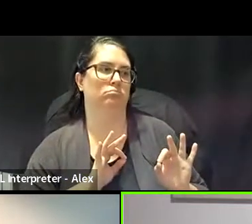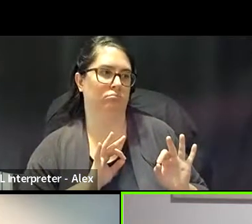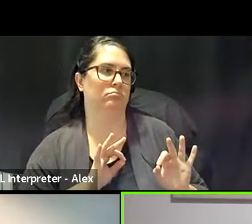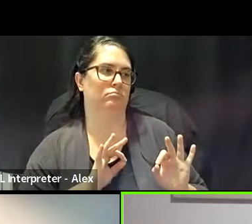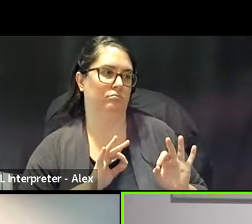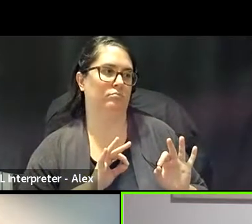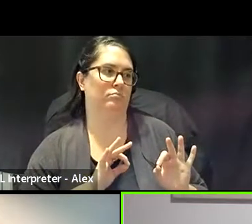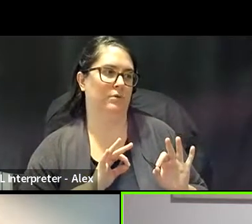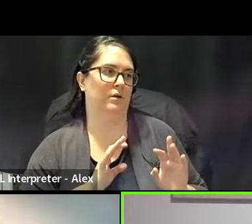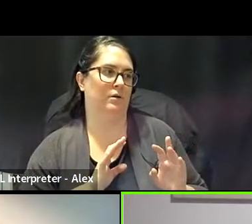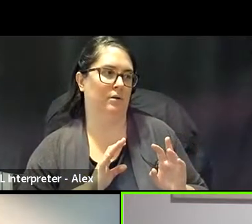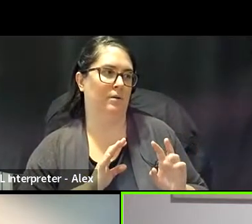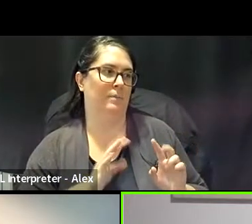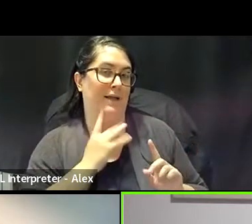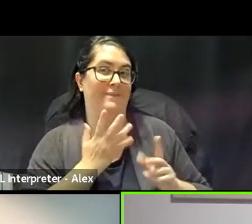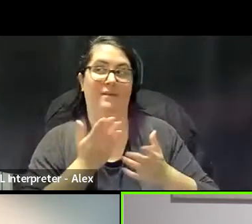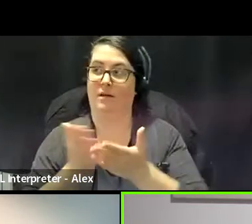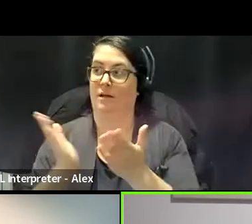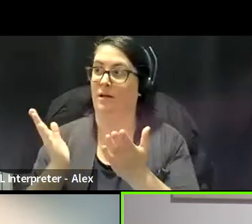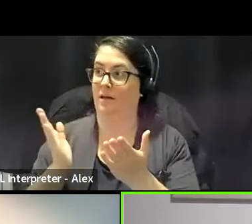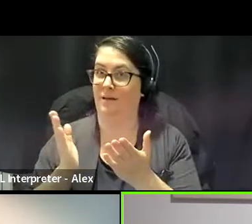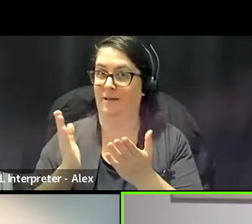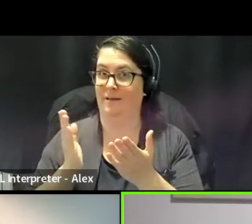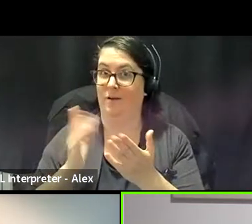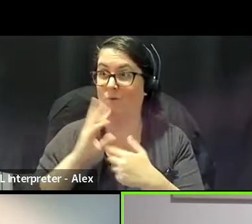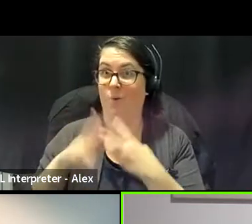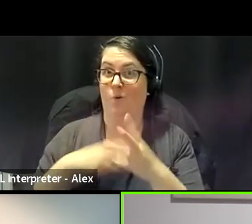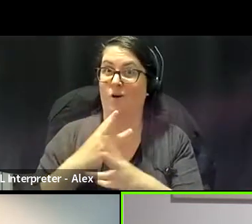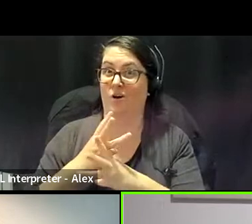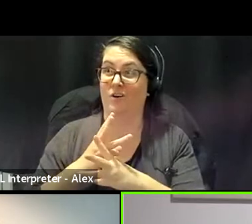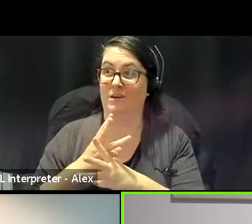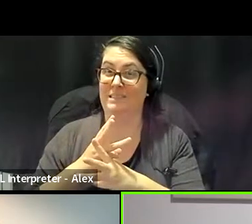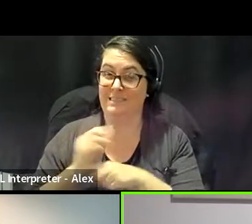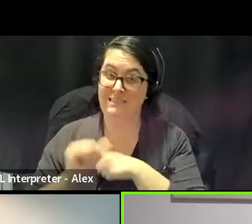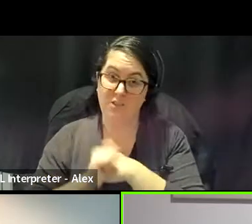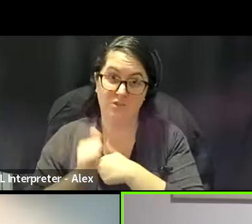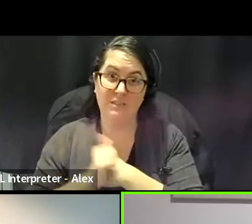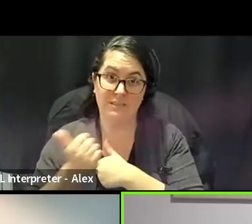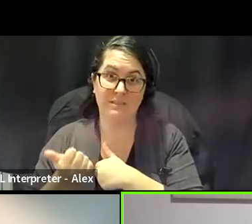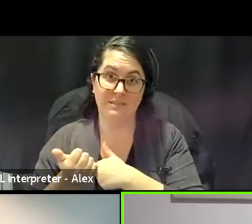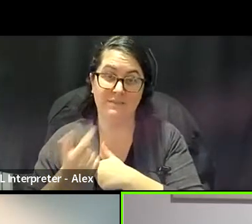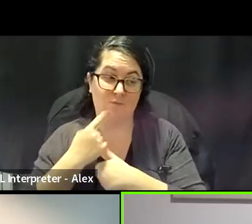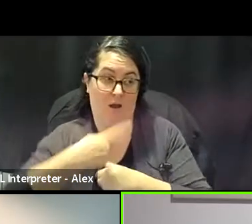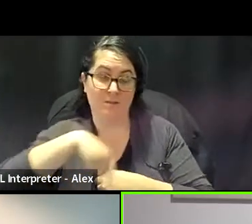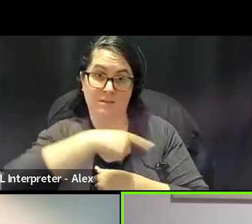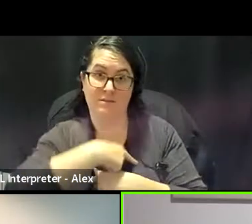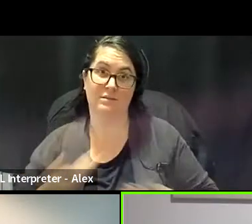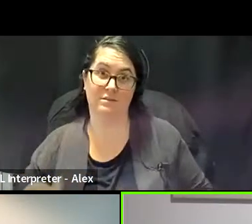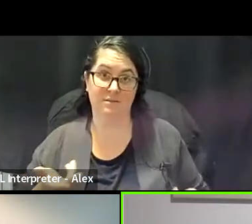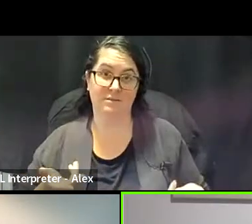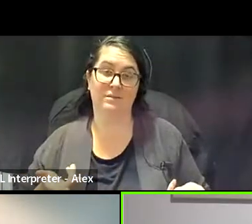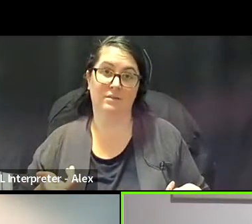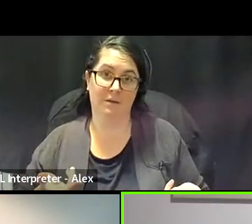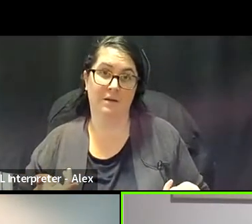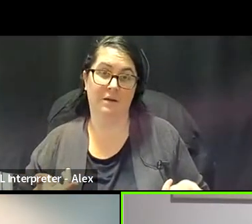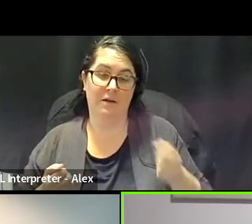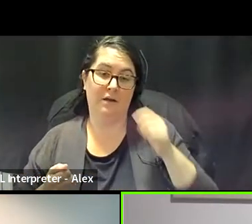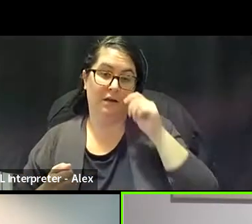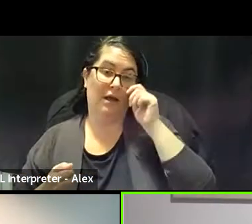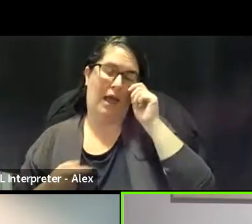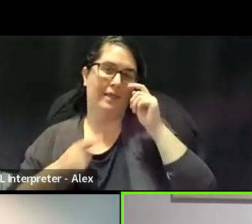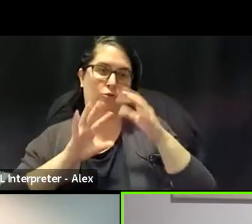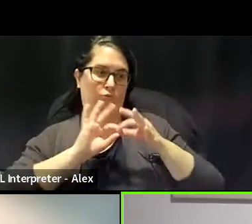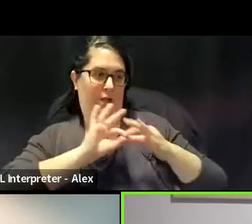that reality, but that is the reality right now for our communities. And that, you know, these